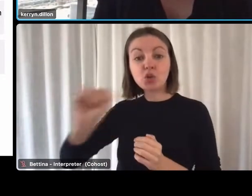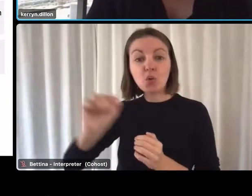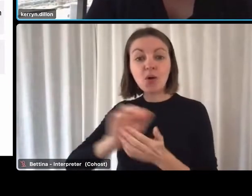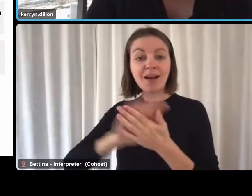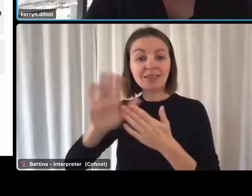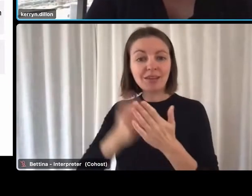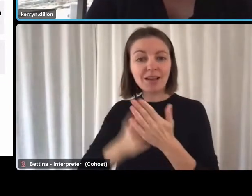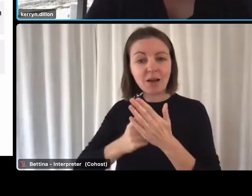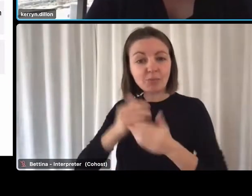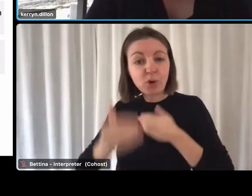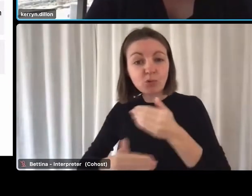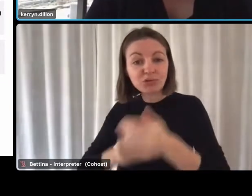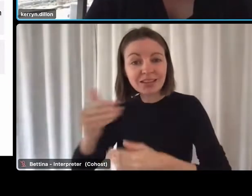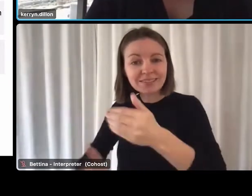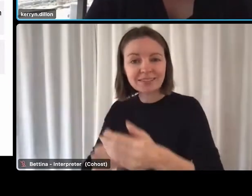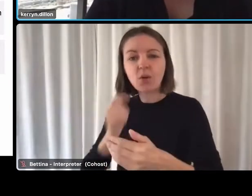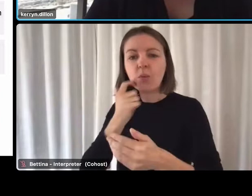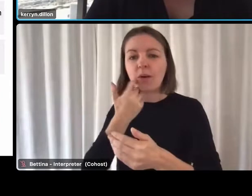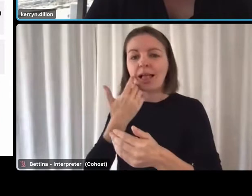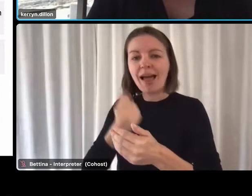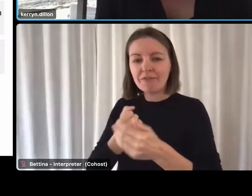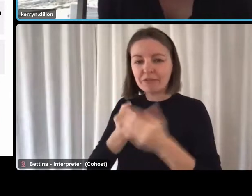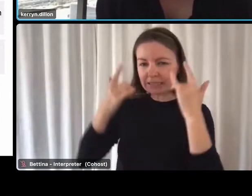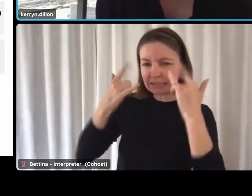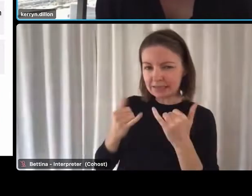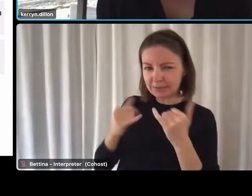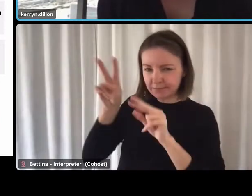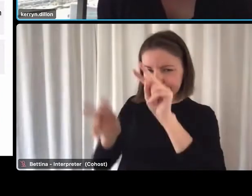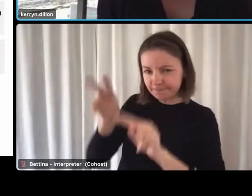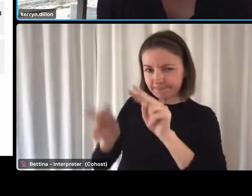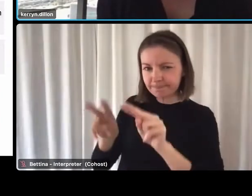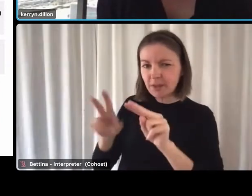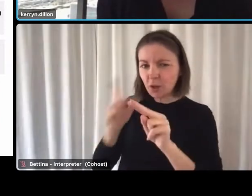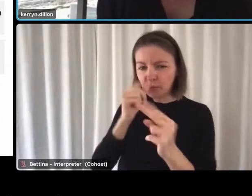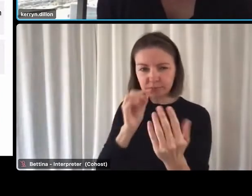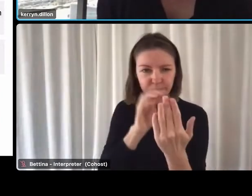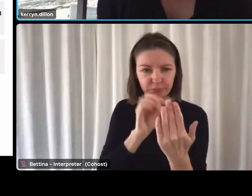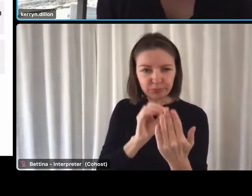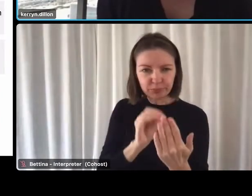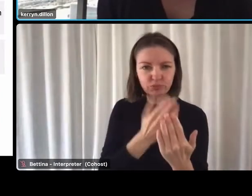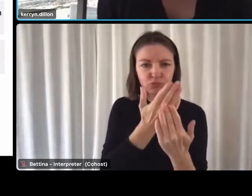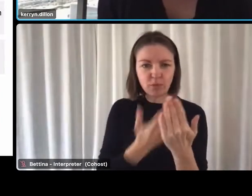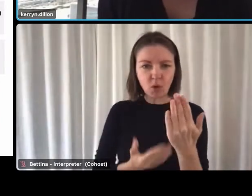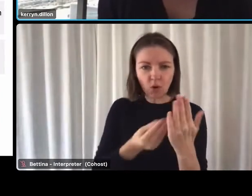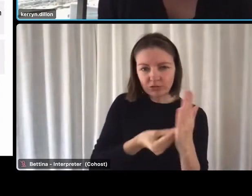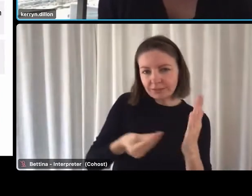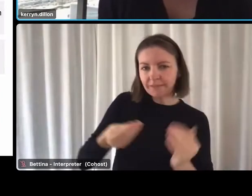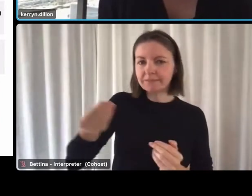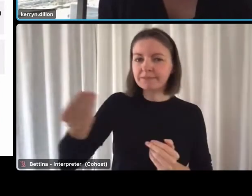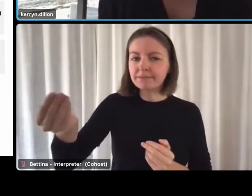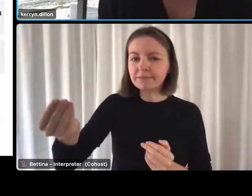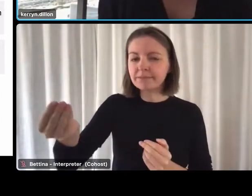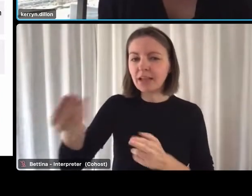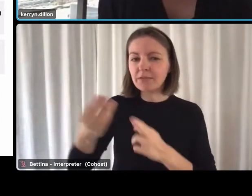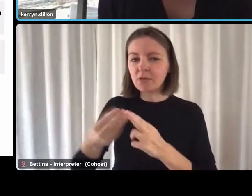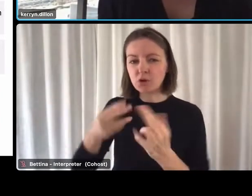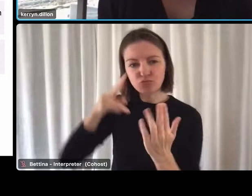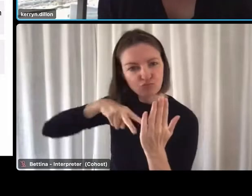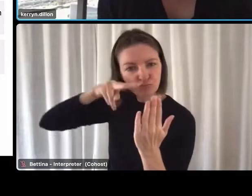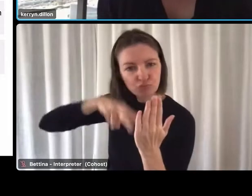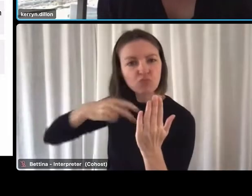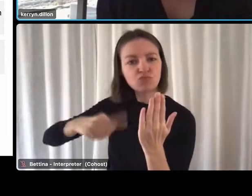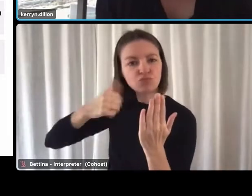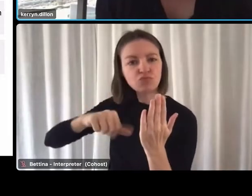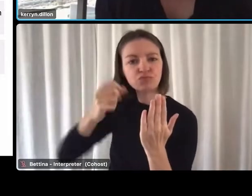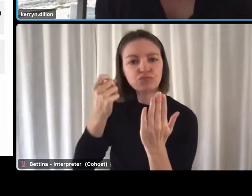which will provide your organisation with key diagnostic information about the maturity of your workforce and HR practices.